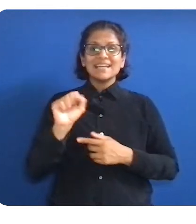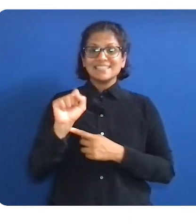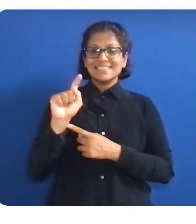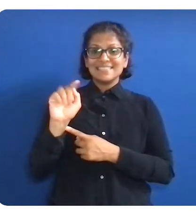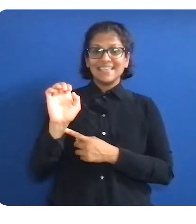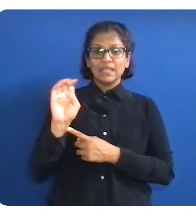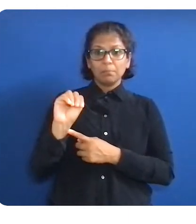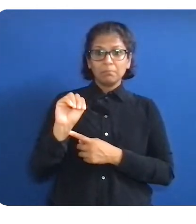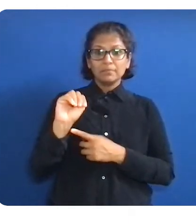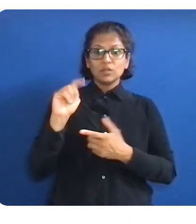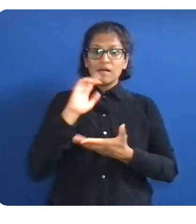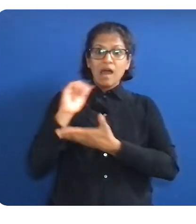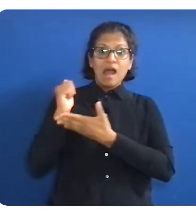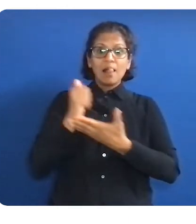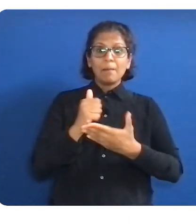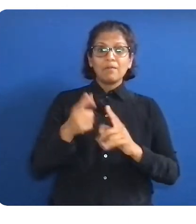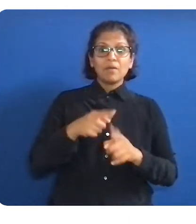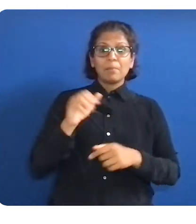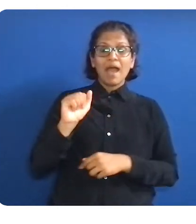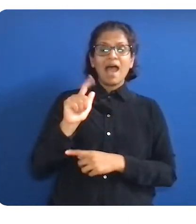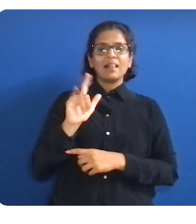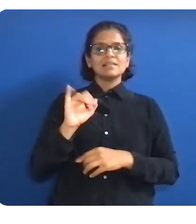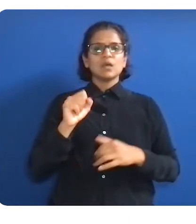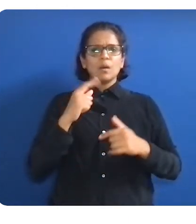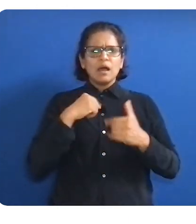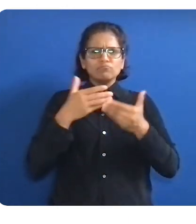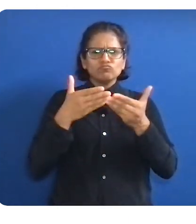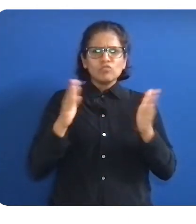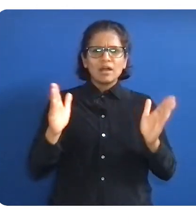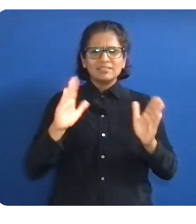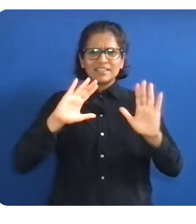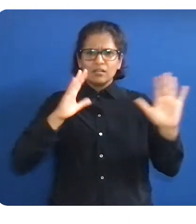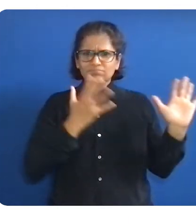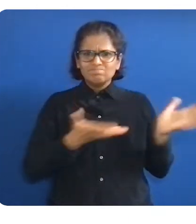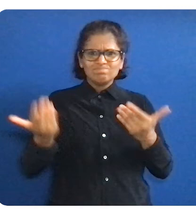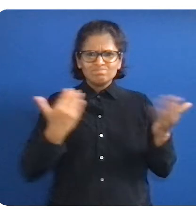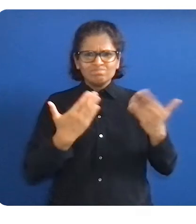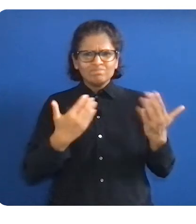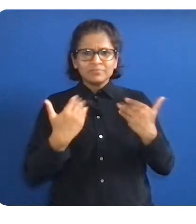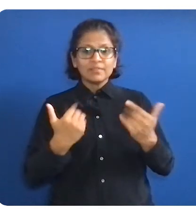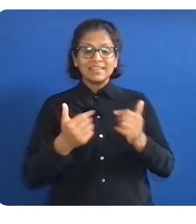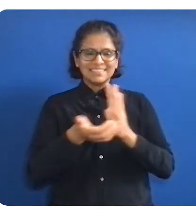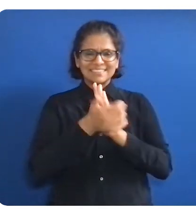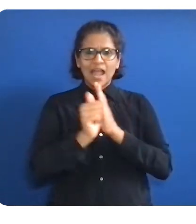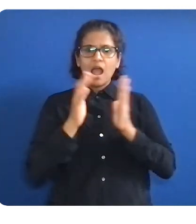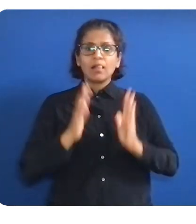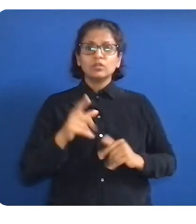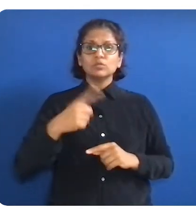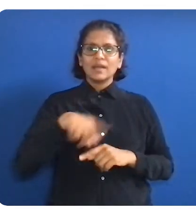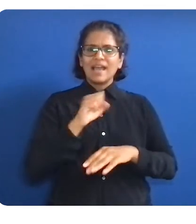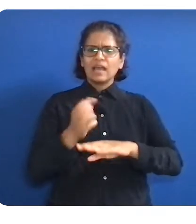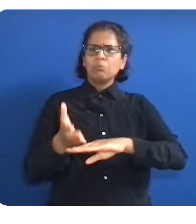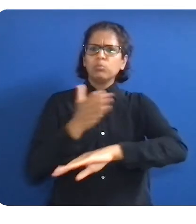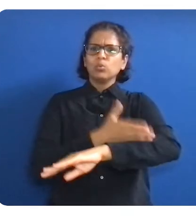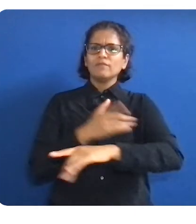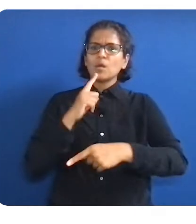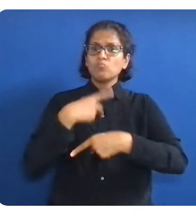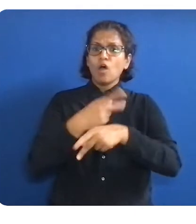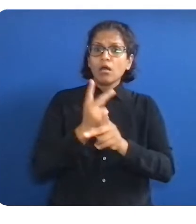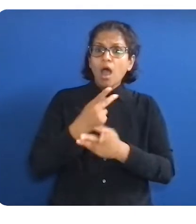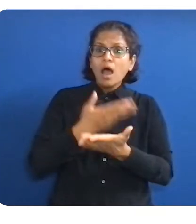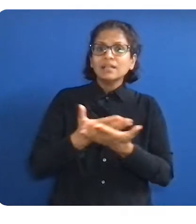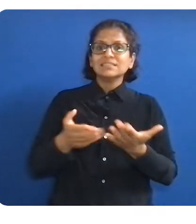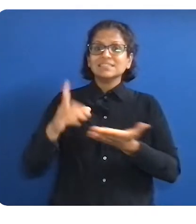product design, and fulfill our mission of making DEI part of everything that we do. What does this look like?